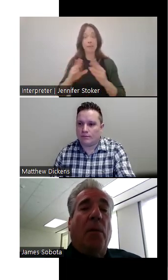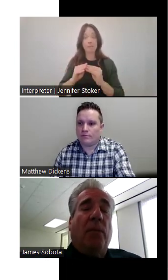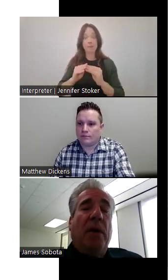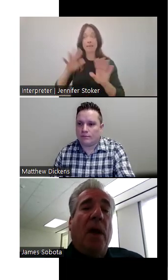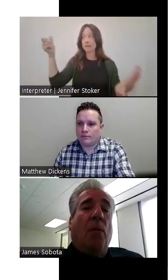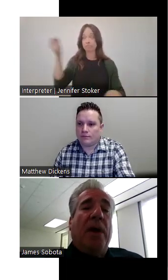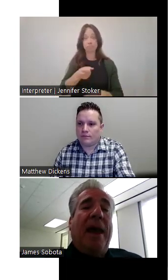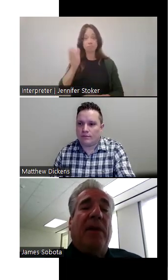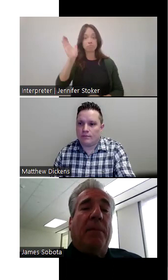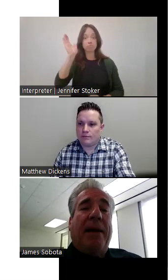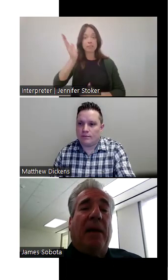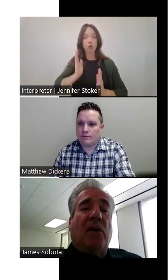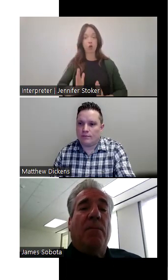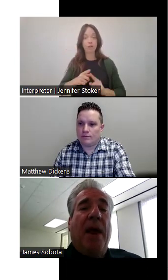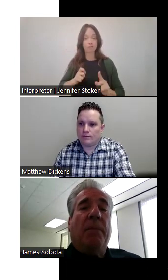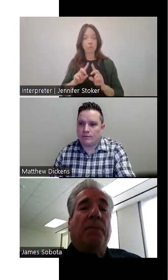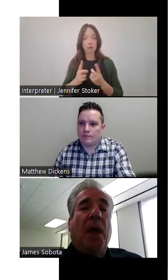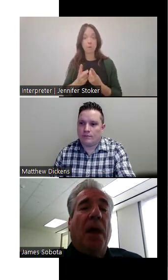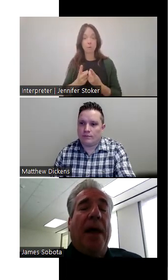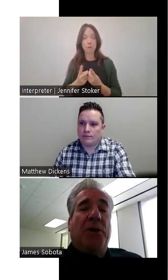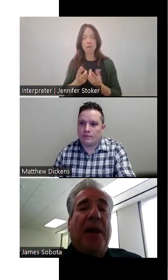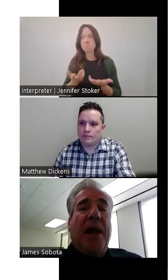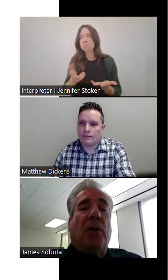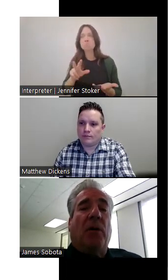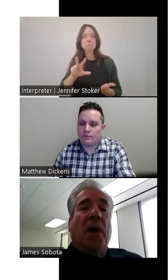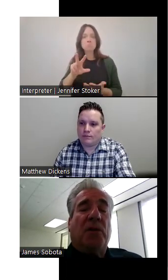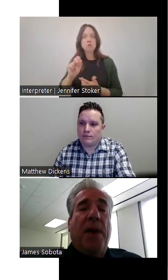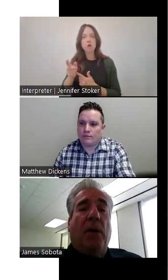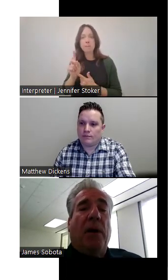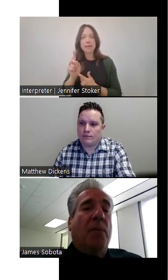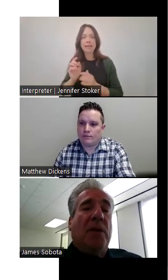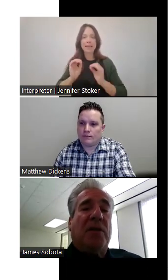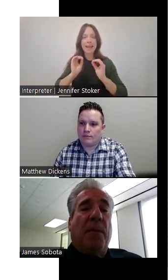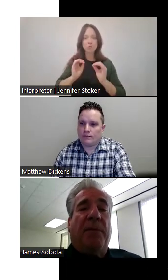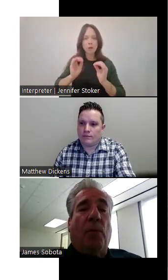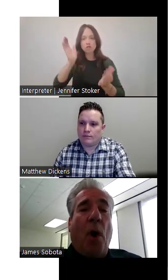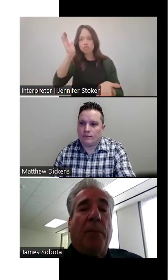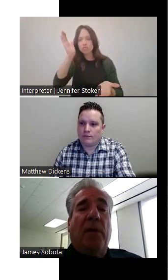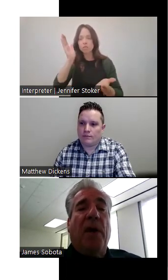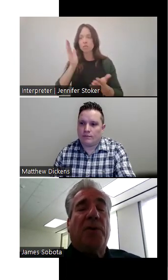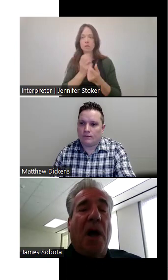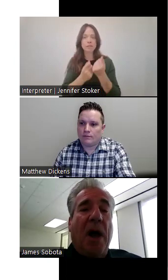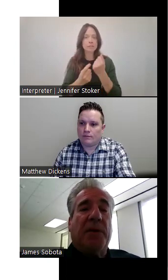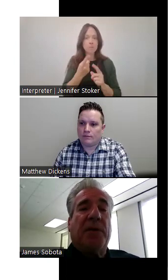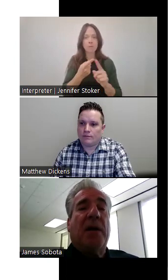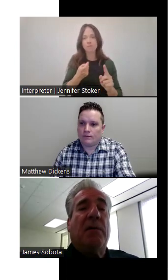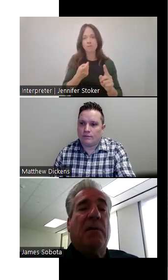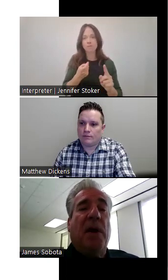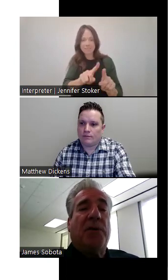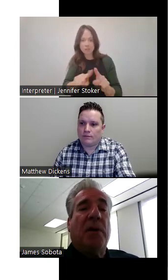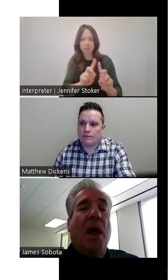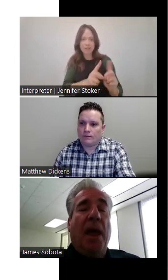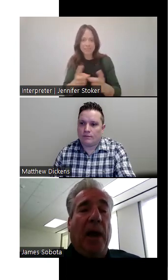So we, we, we gave them like a 30 minute, uh, educational speaker. It could be somebody from robbery division, homicide